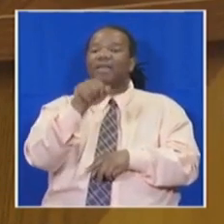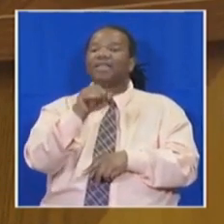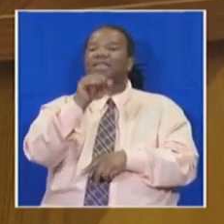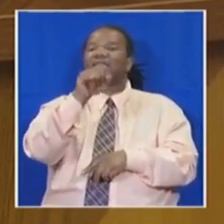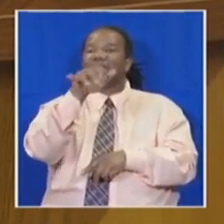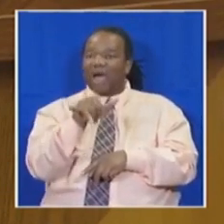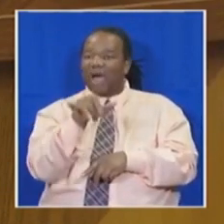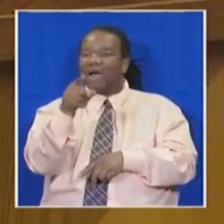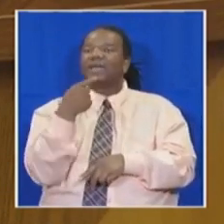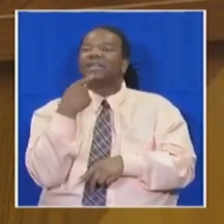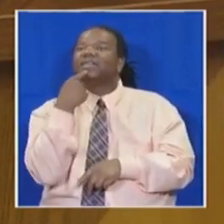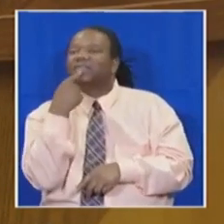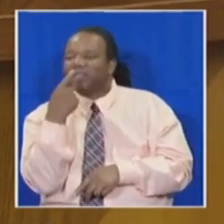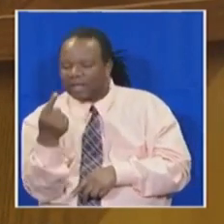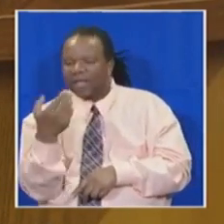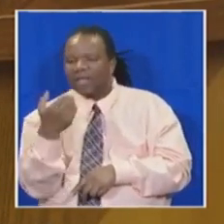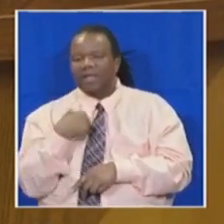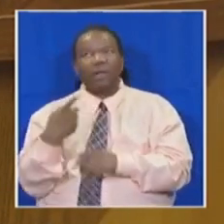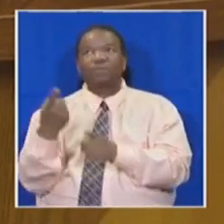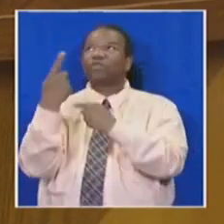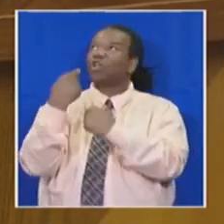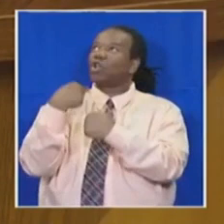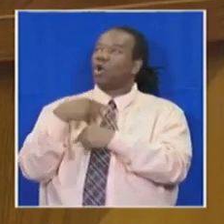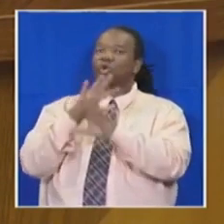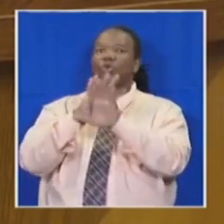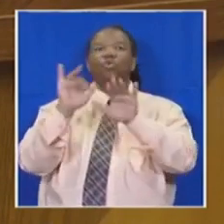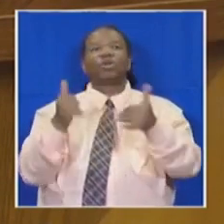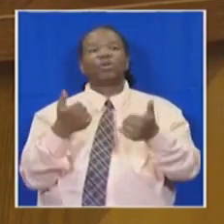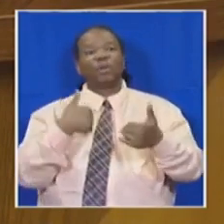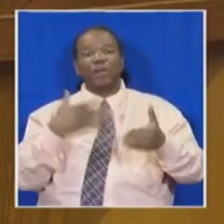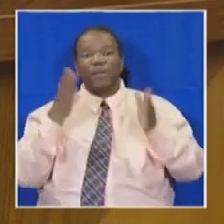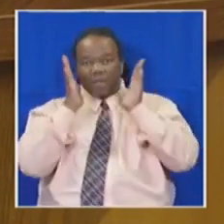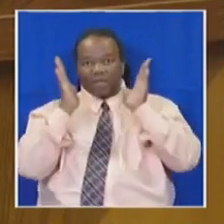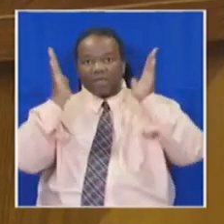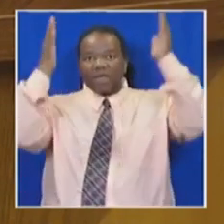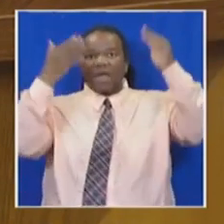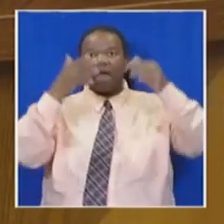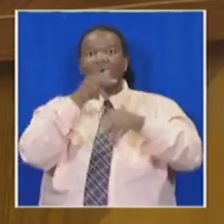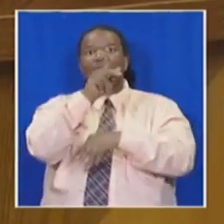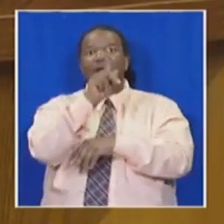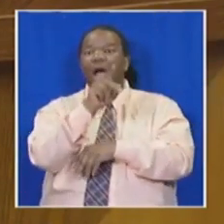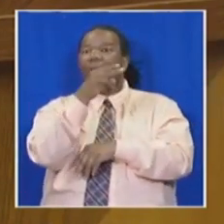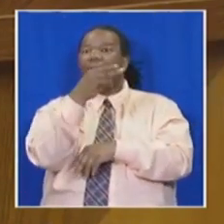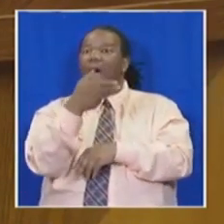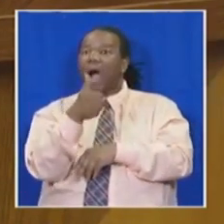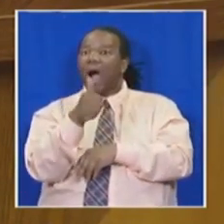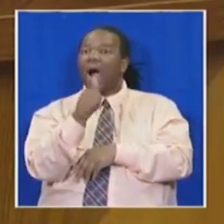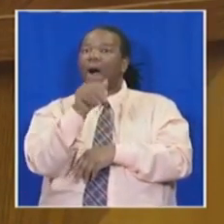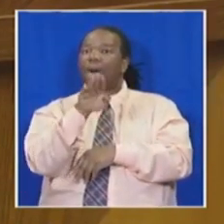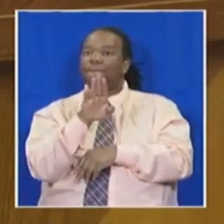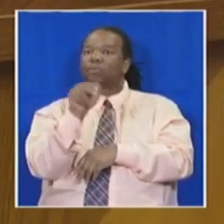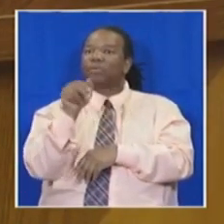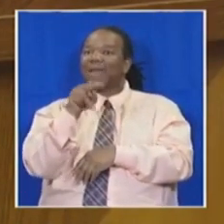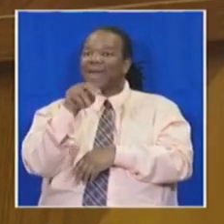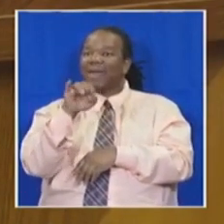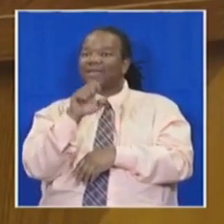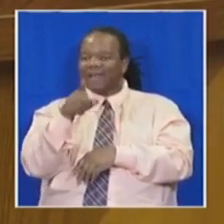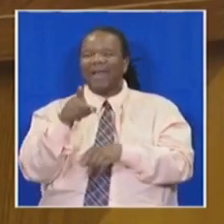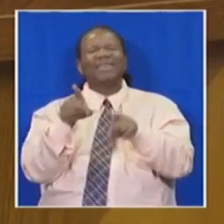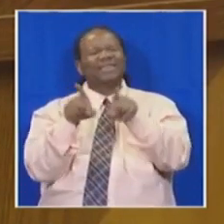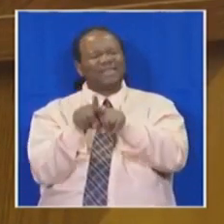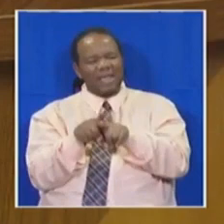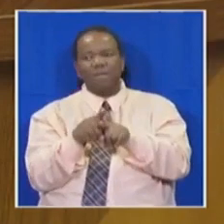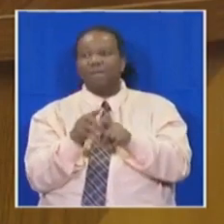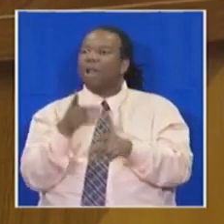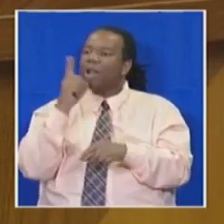Lord to conquer Nebuchadnezzar, he is the master of deceit just like you. And it is only false prophets like Mr. Zuma who